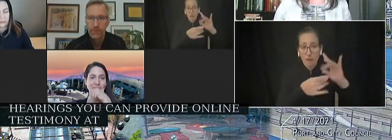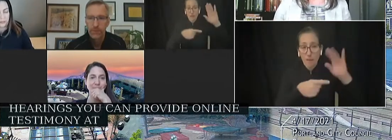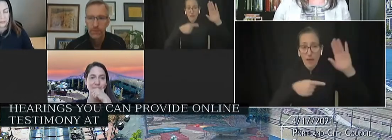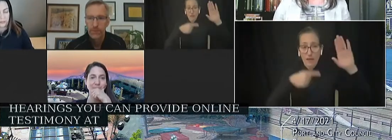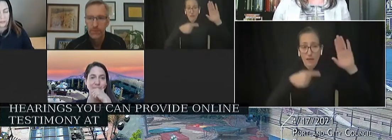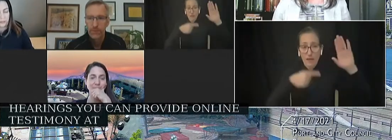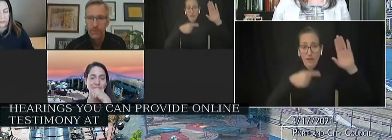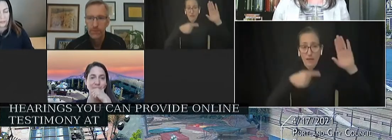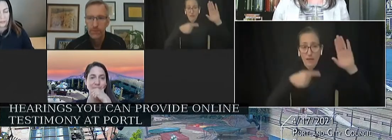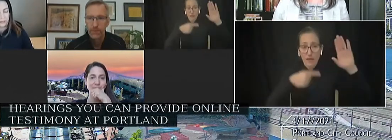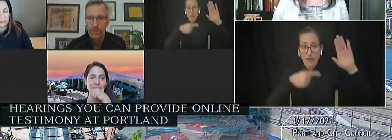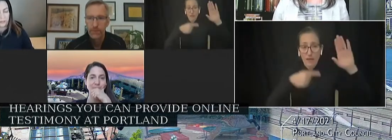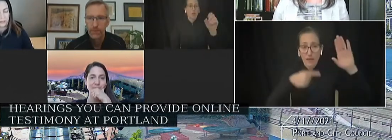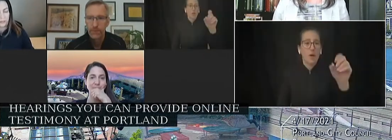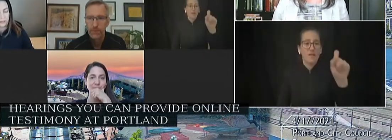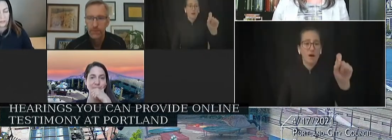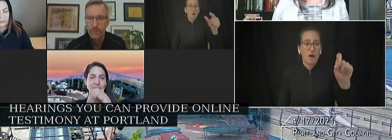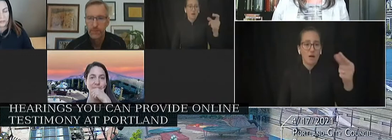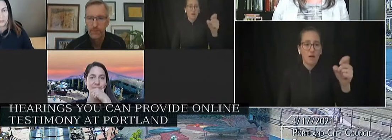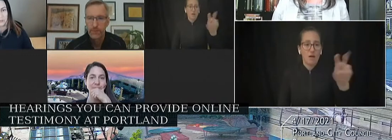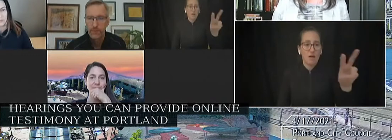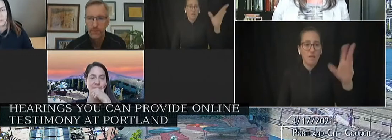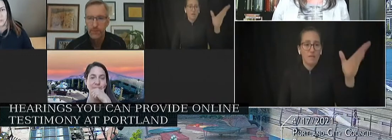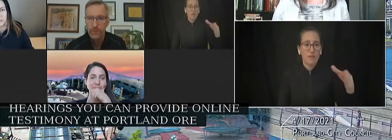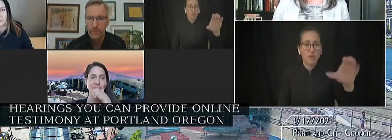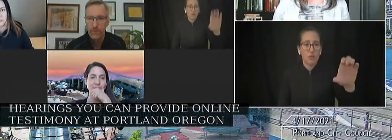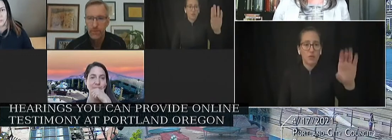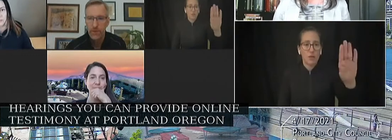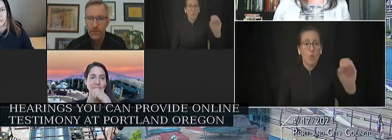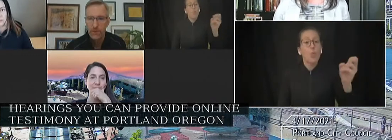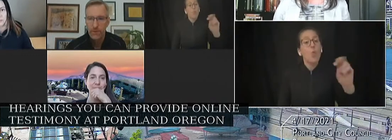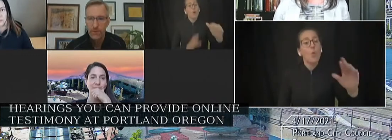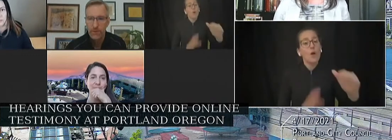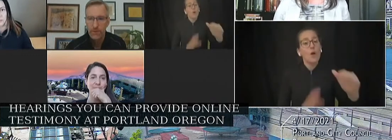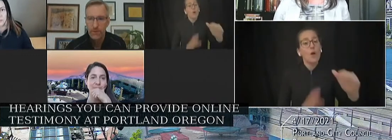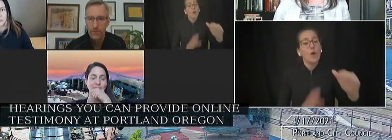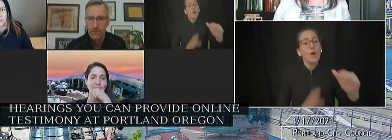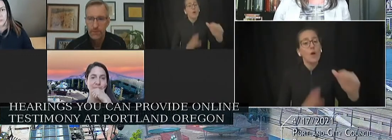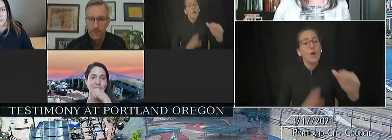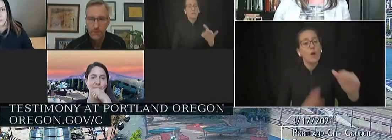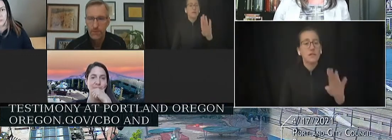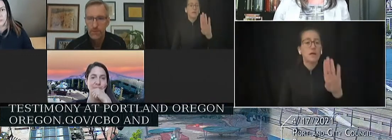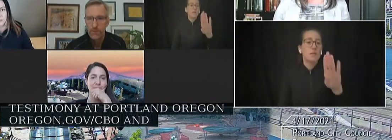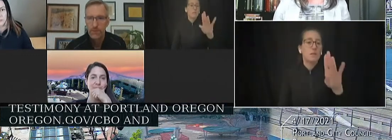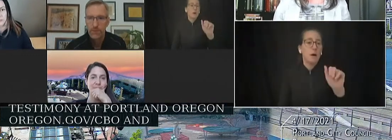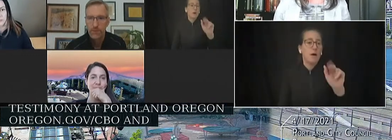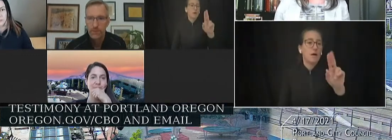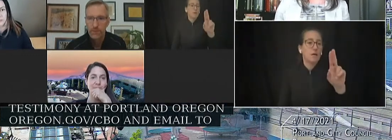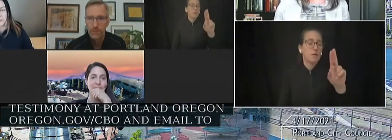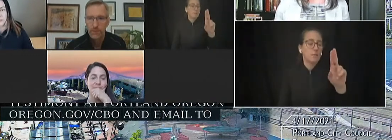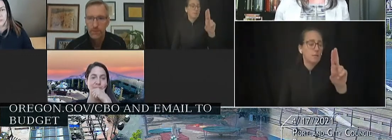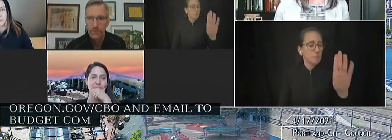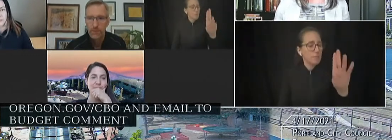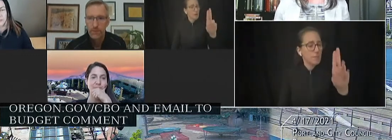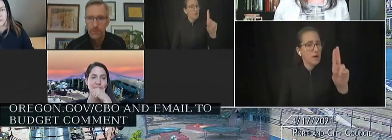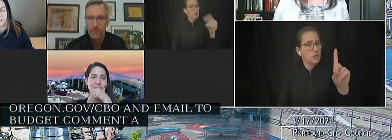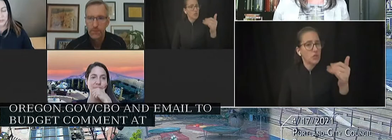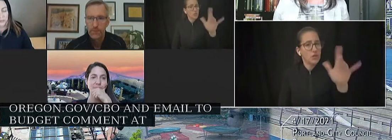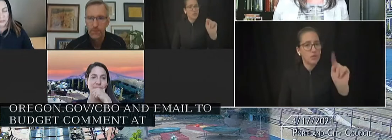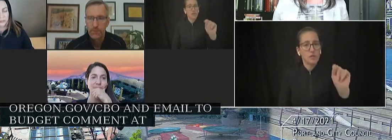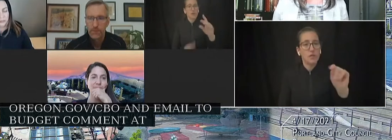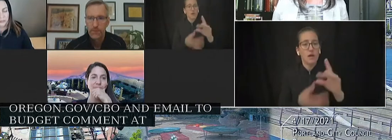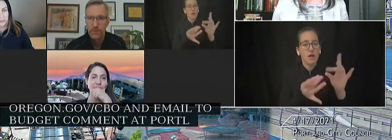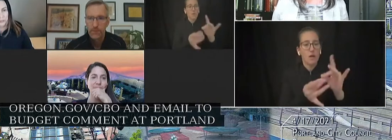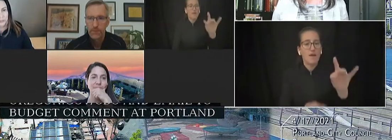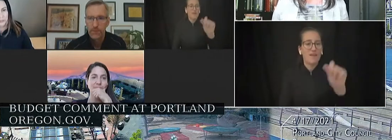CBO. And you can always email testimony to budgetcomment at portlandoregon.gov. All of this testimony will be